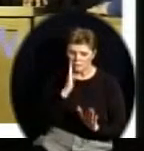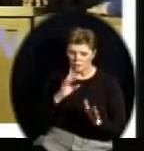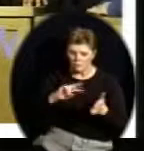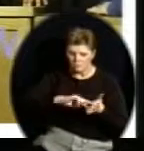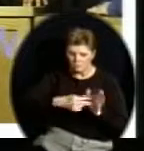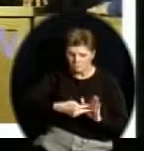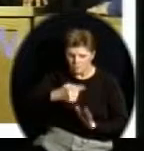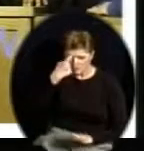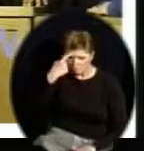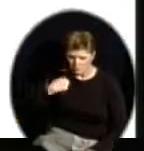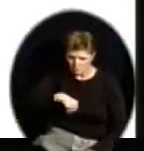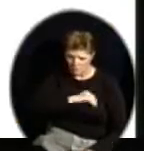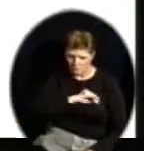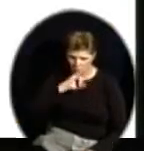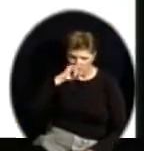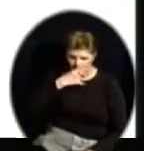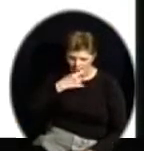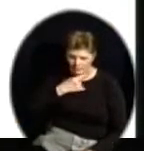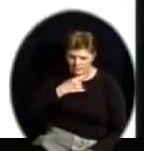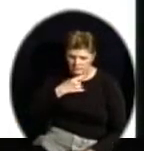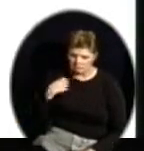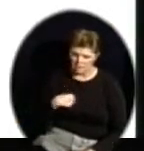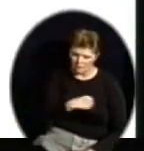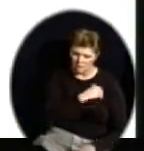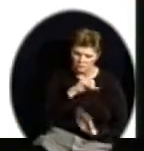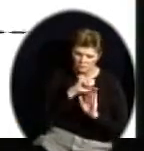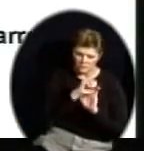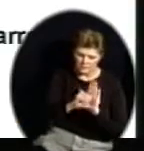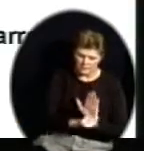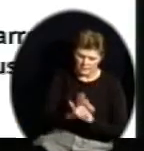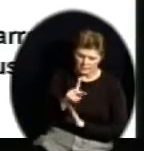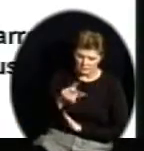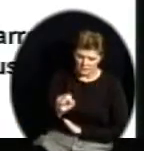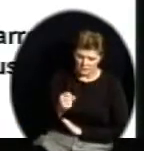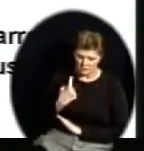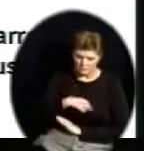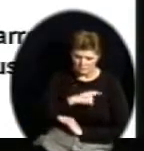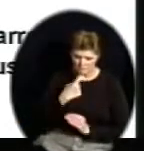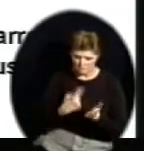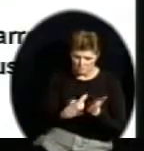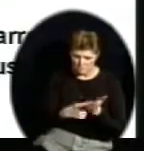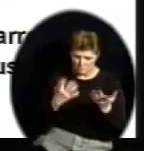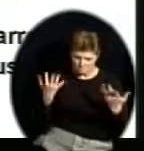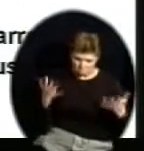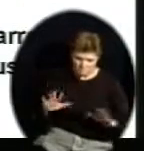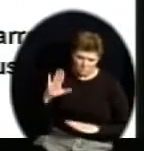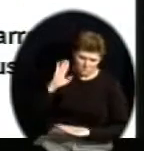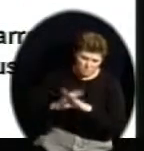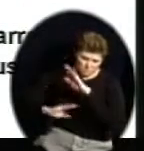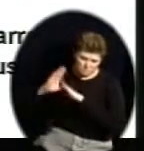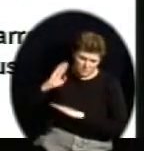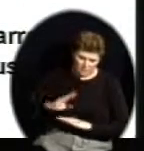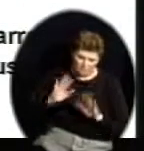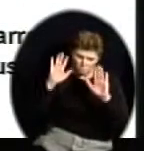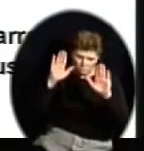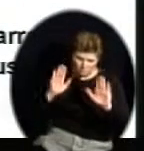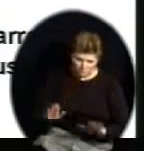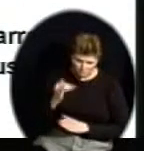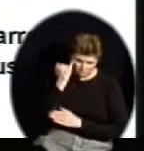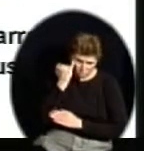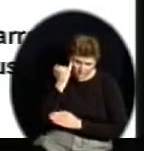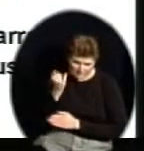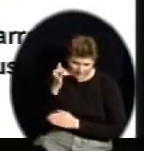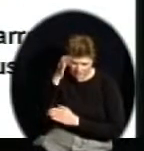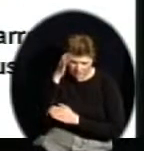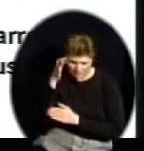out of that law for the different states. As we have discussed in the past, we certainly have wonderful premises behind No Child Left Behind,